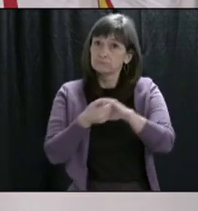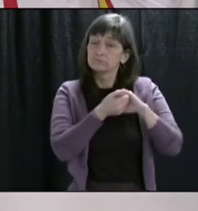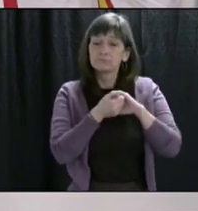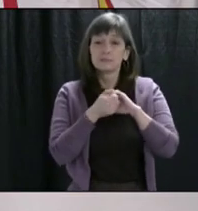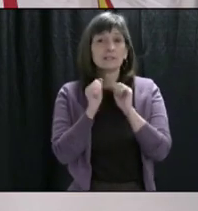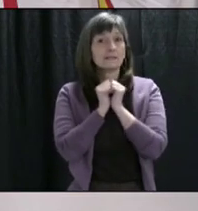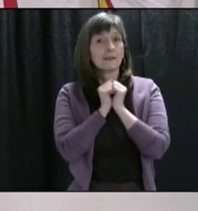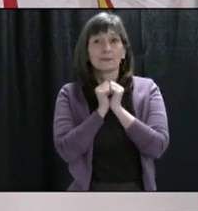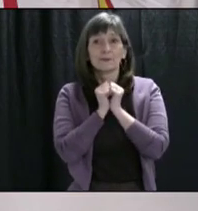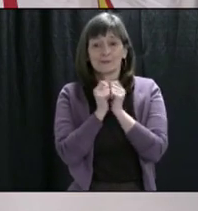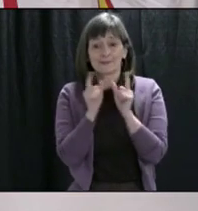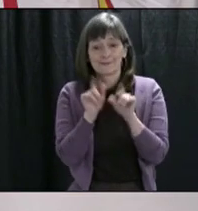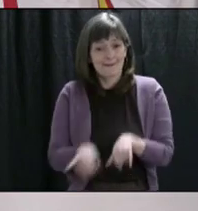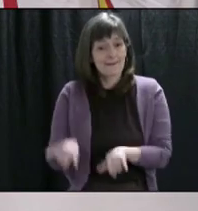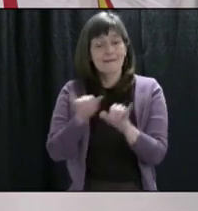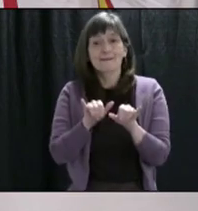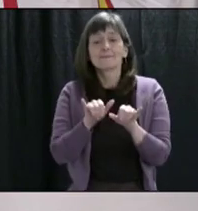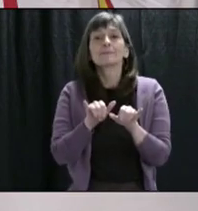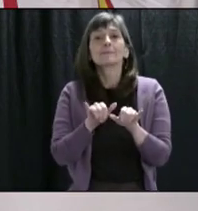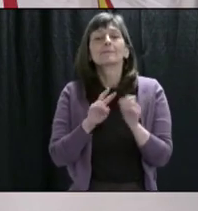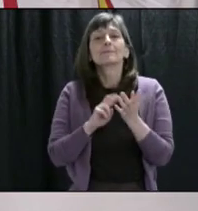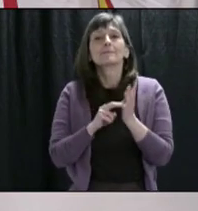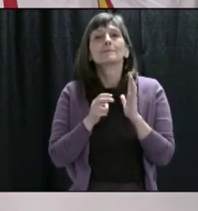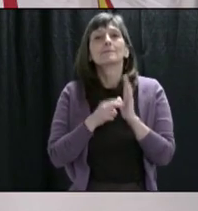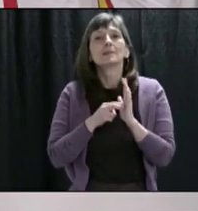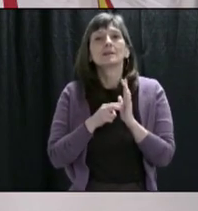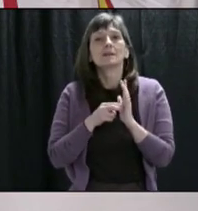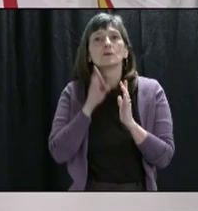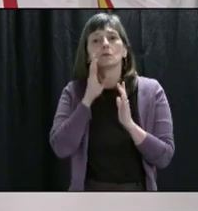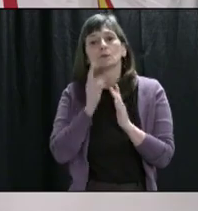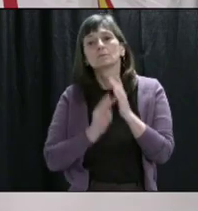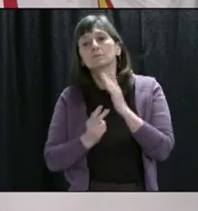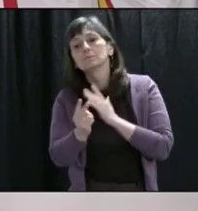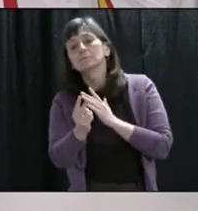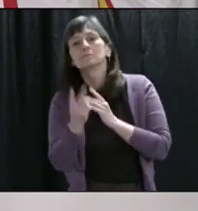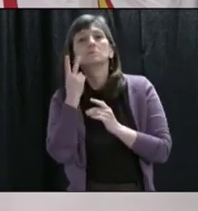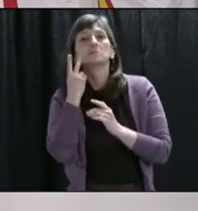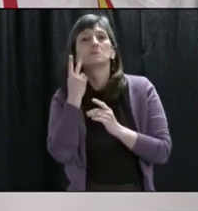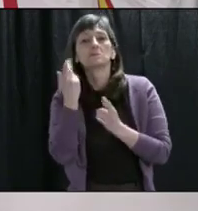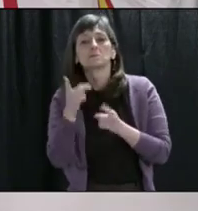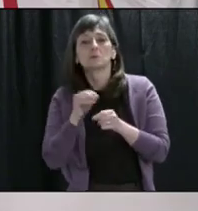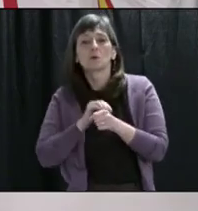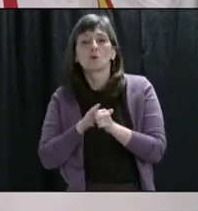significant impact on how COVID-19 progresses in our province. Thank you.